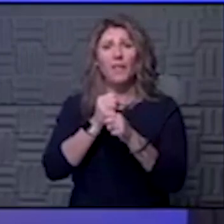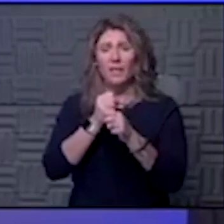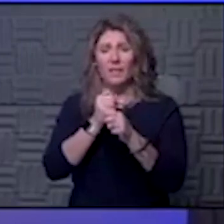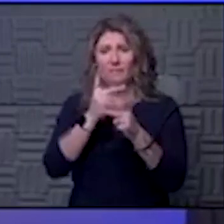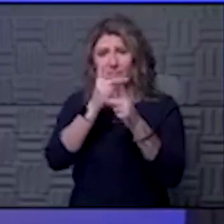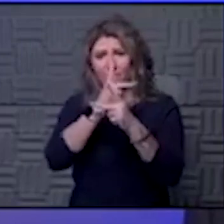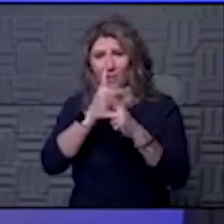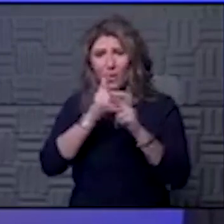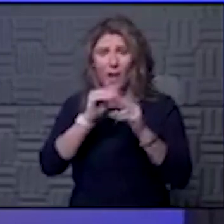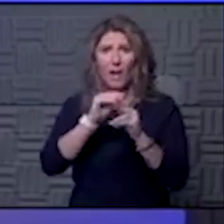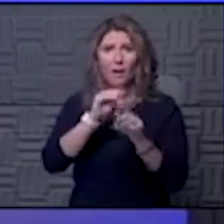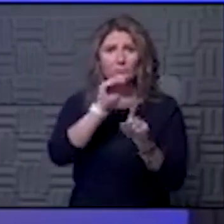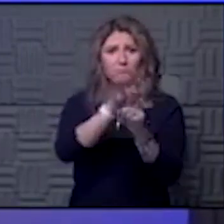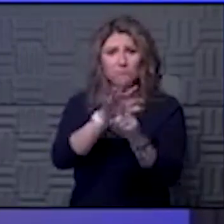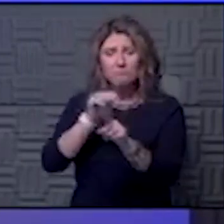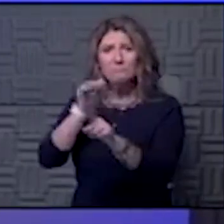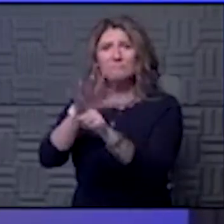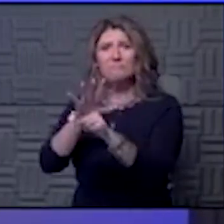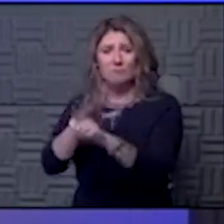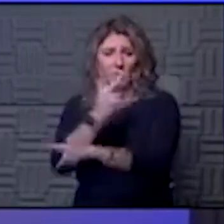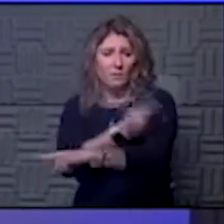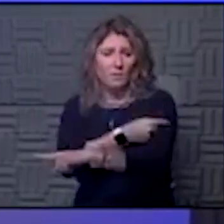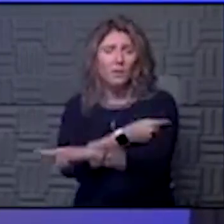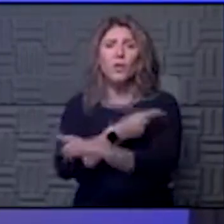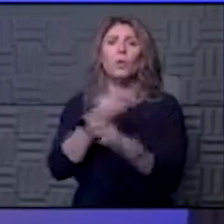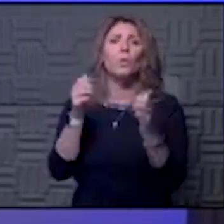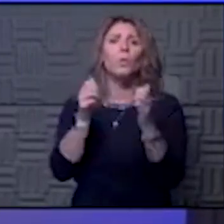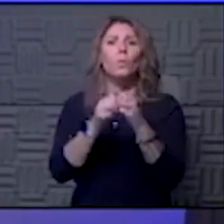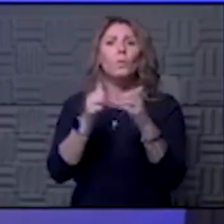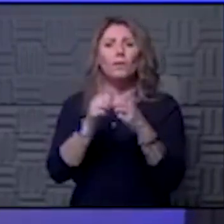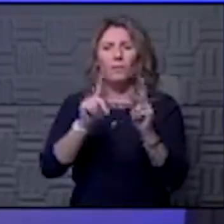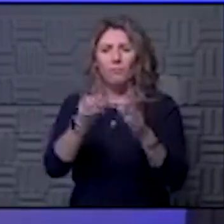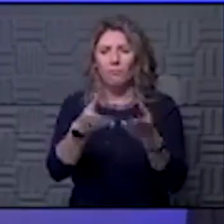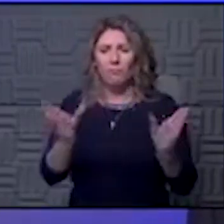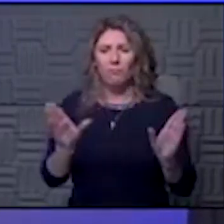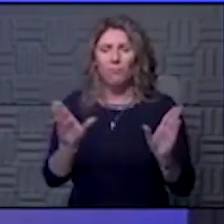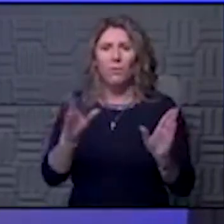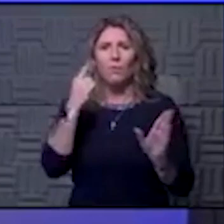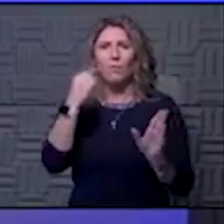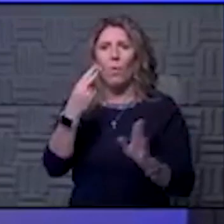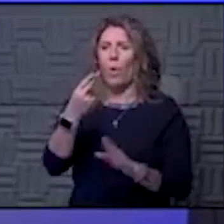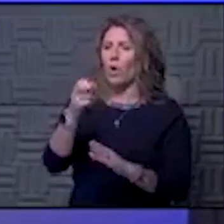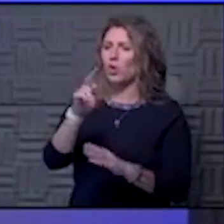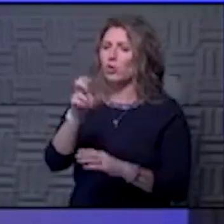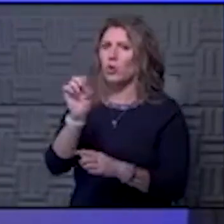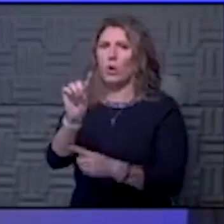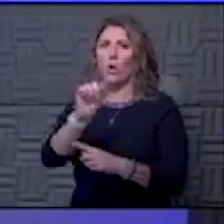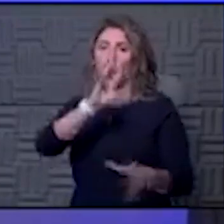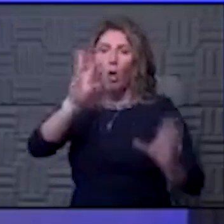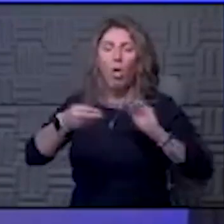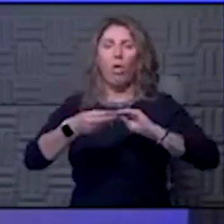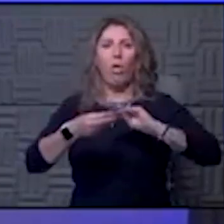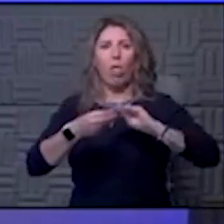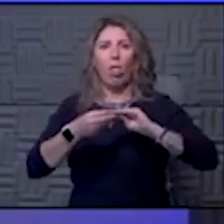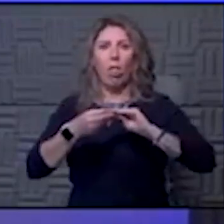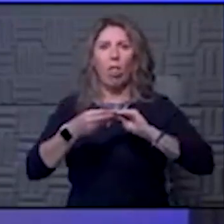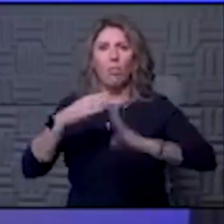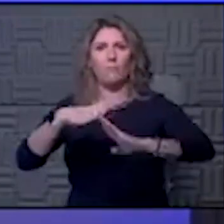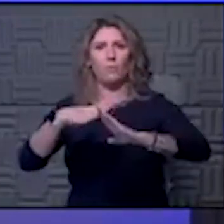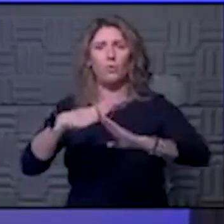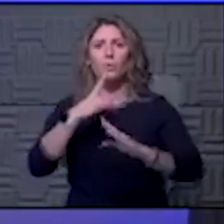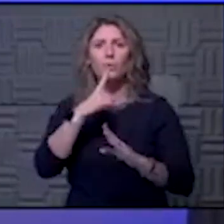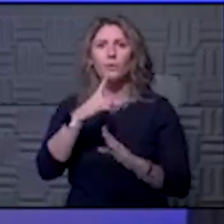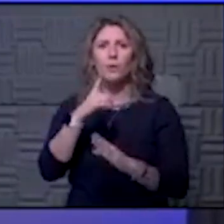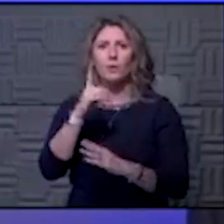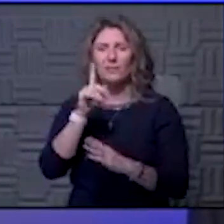population that is necessary to achieve herd immunity. And until then, we will need to continue to use all those other